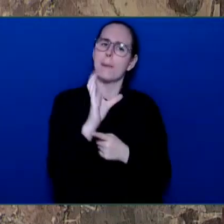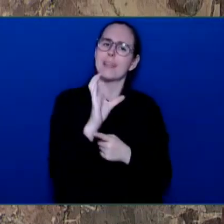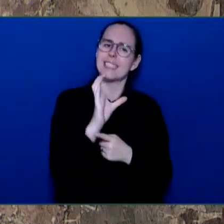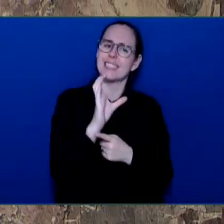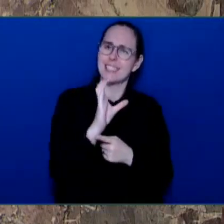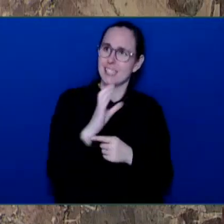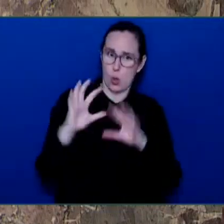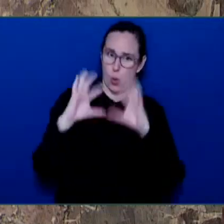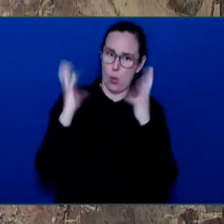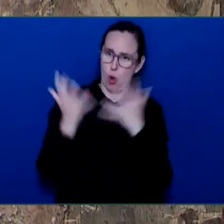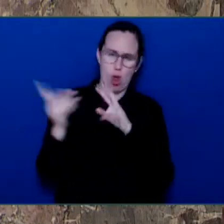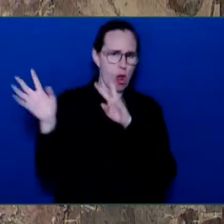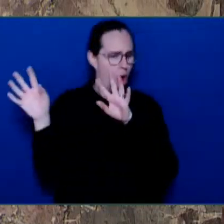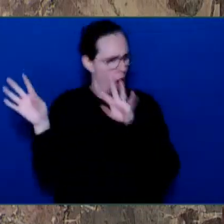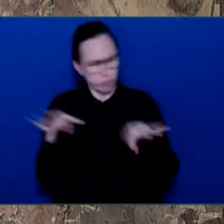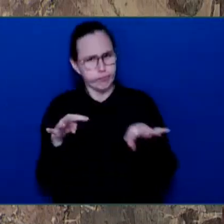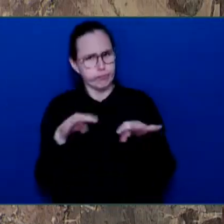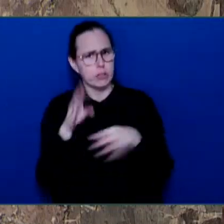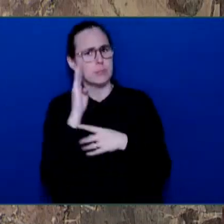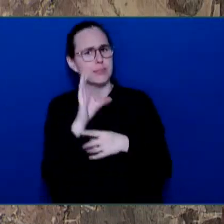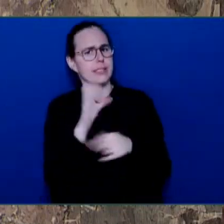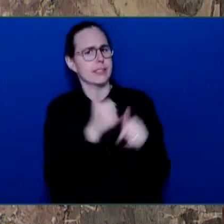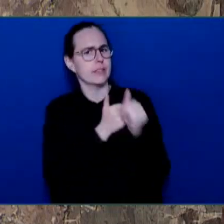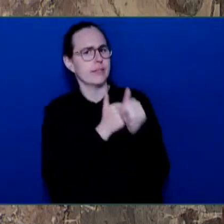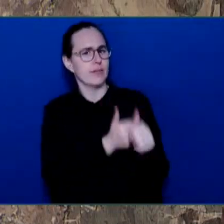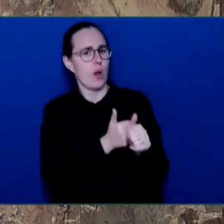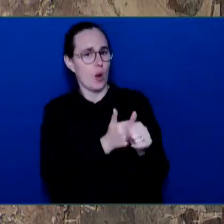would simply leave British Columbia behind.